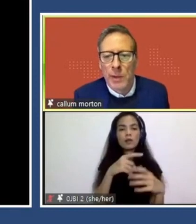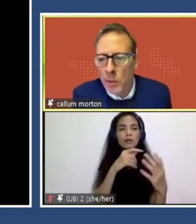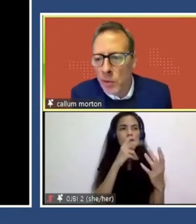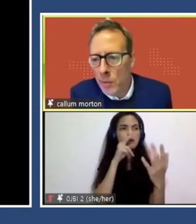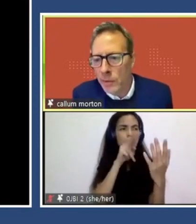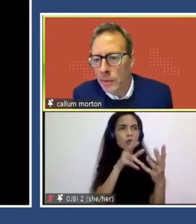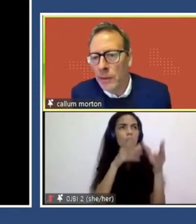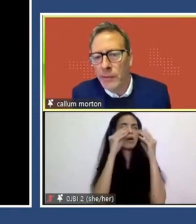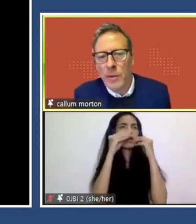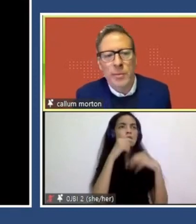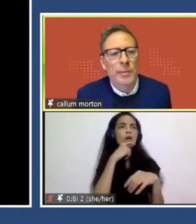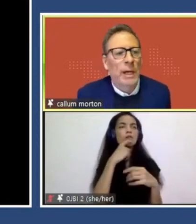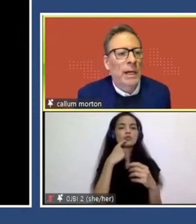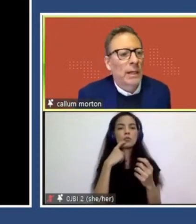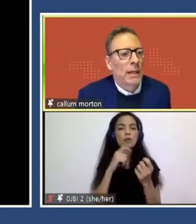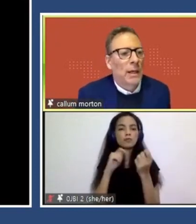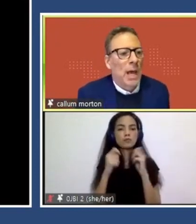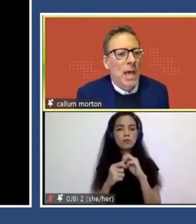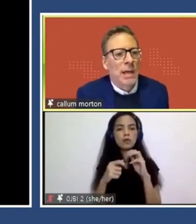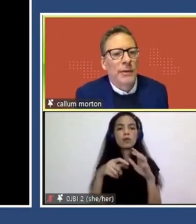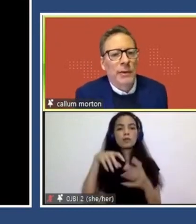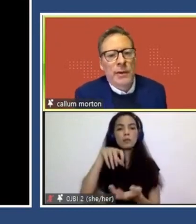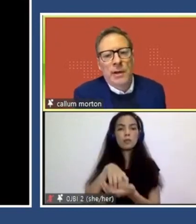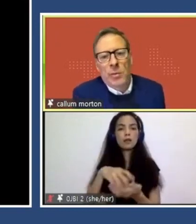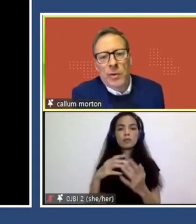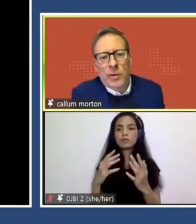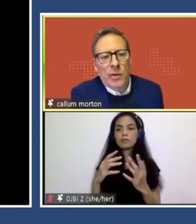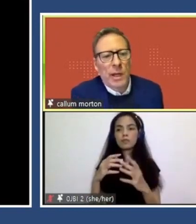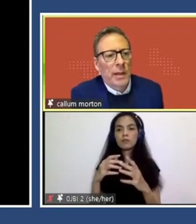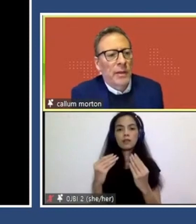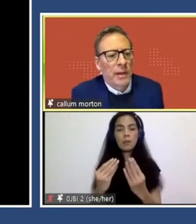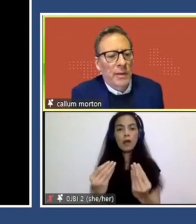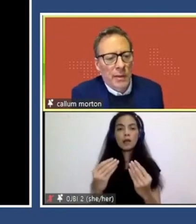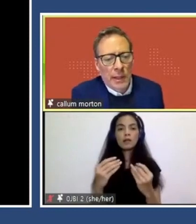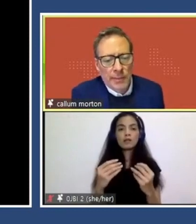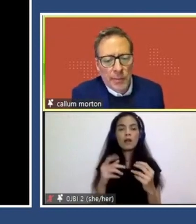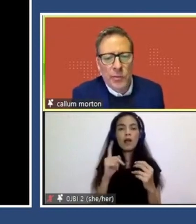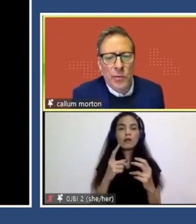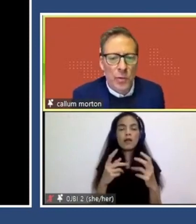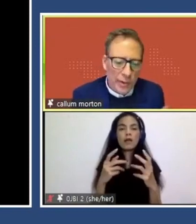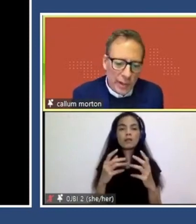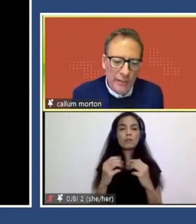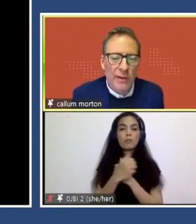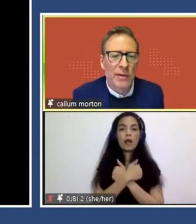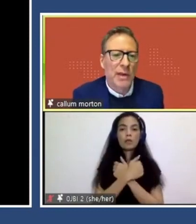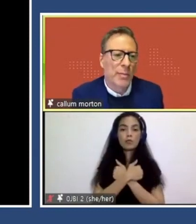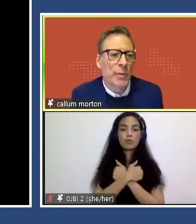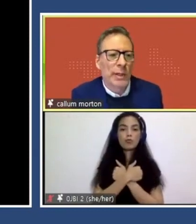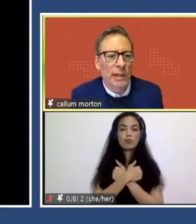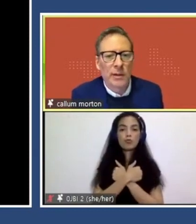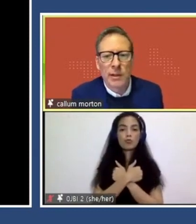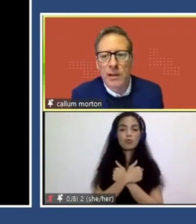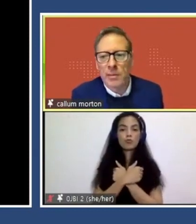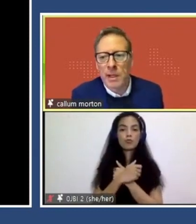um, and we workshopped it, uh, for Monument Park. And the idea was to take these, um, draw this kind of